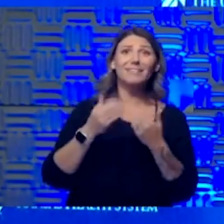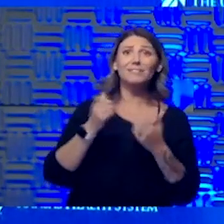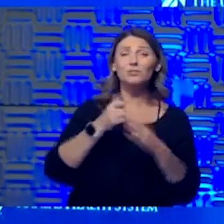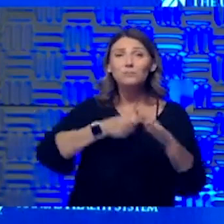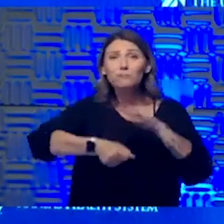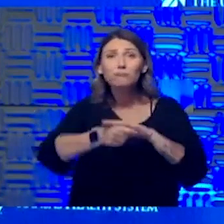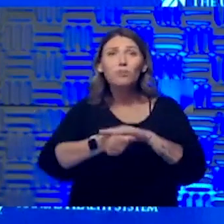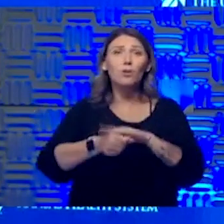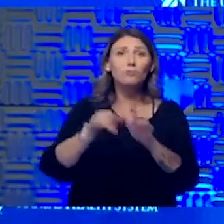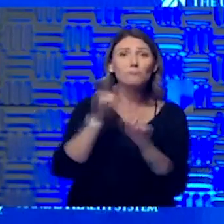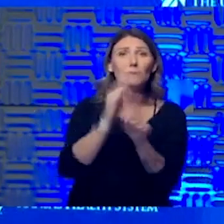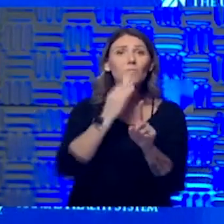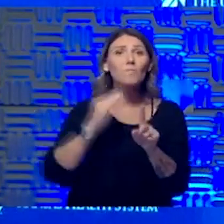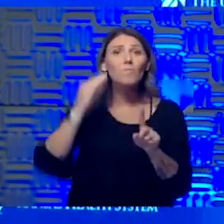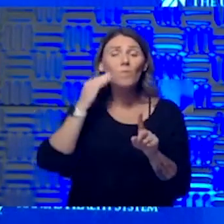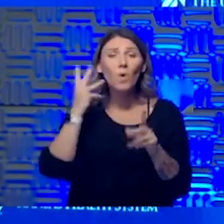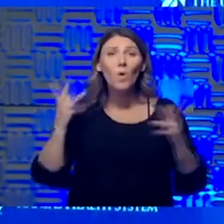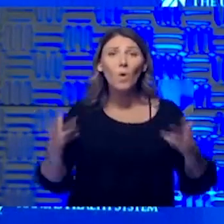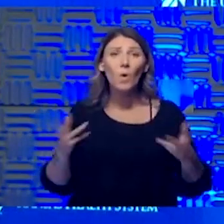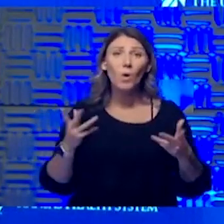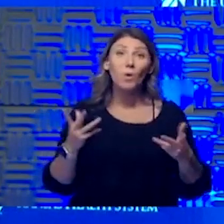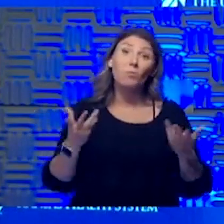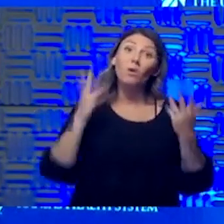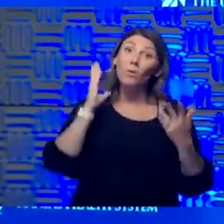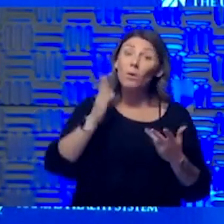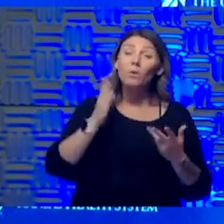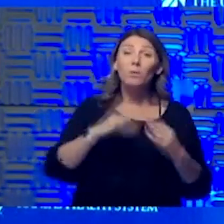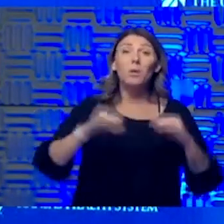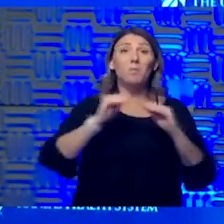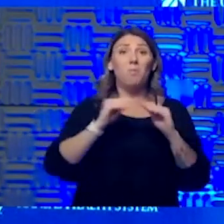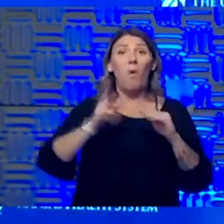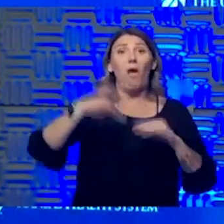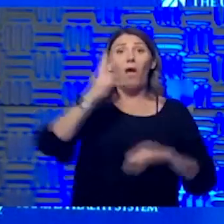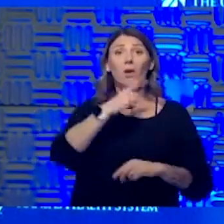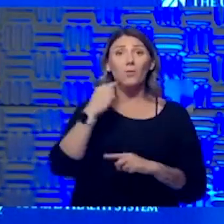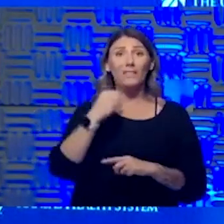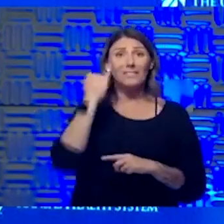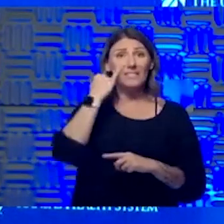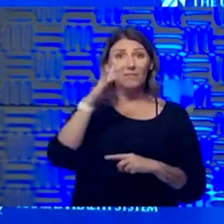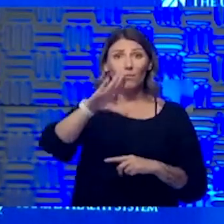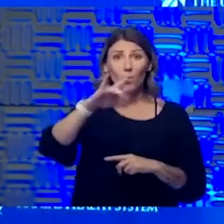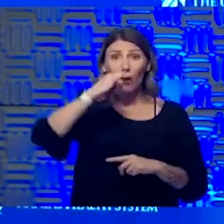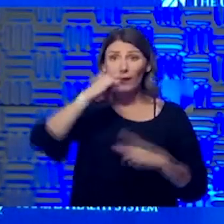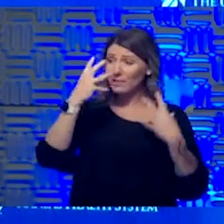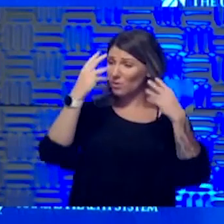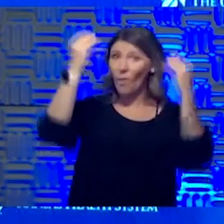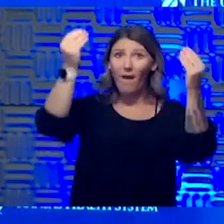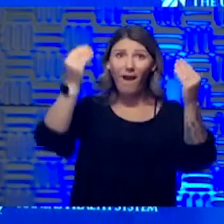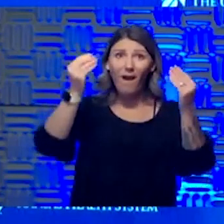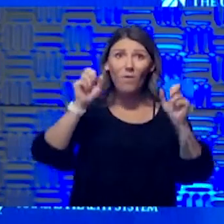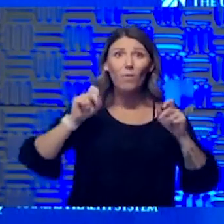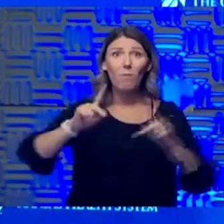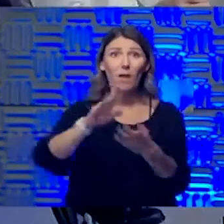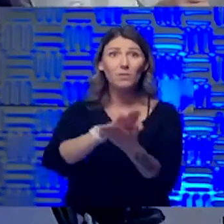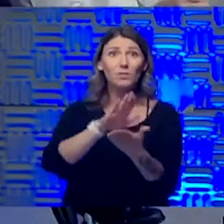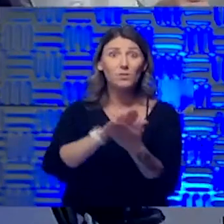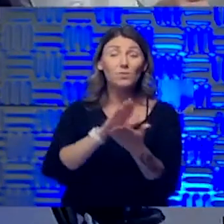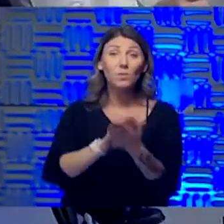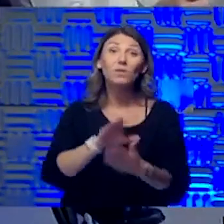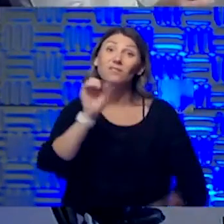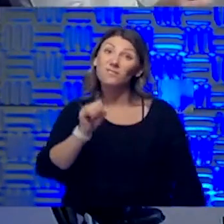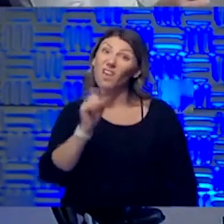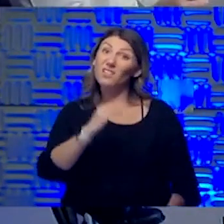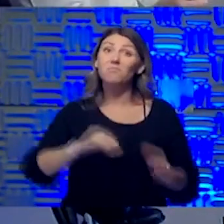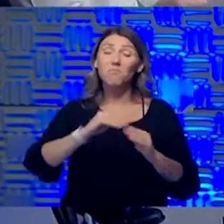as you can. There is no easy answer. Are you at more risk when your kids go out and go back to school? Yes, you are. There's just no way around it. Um,